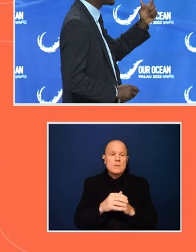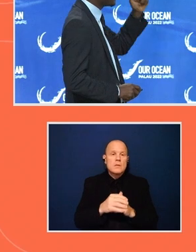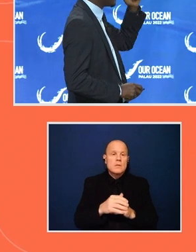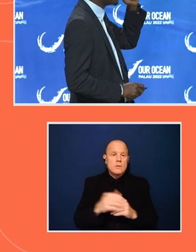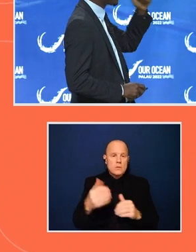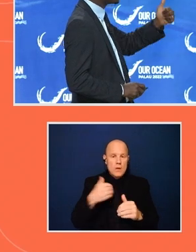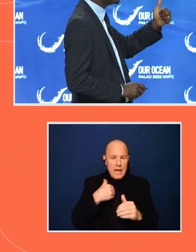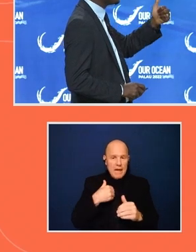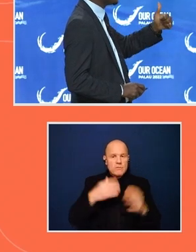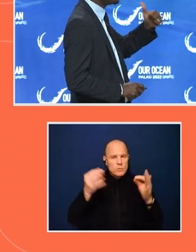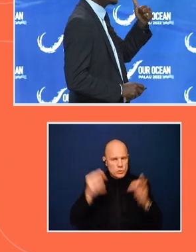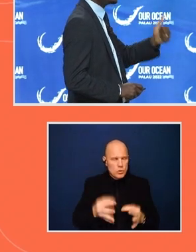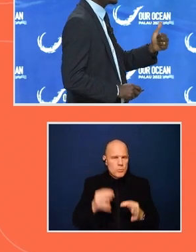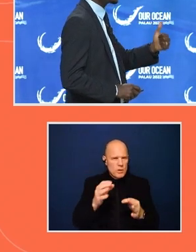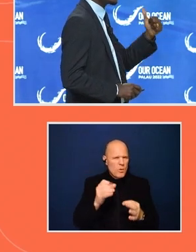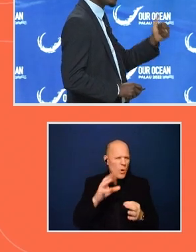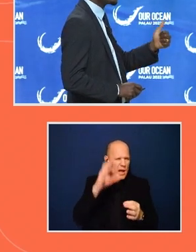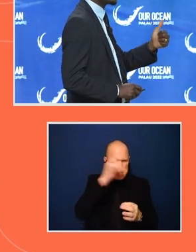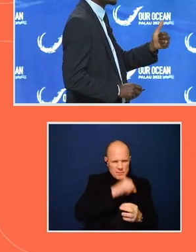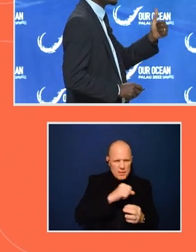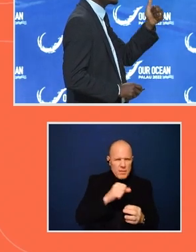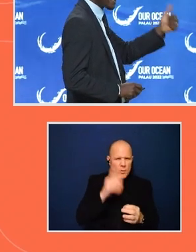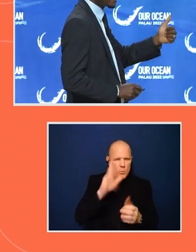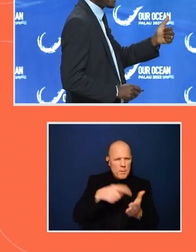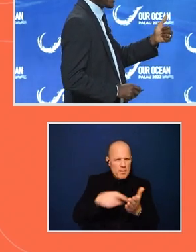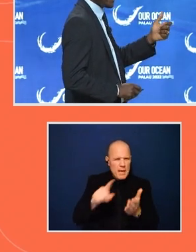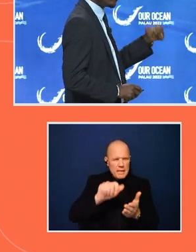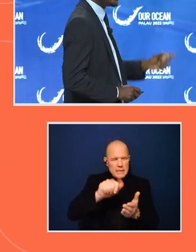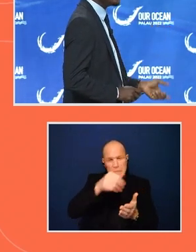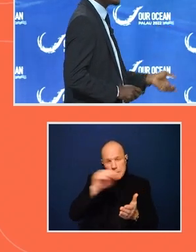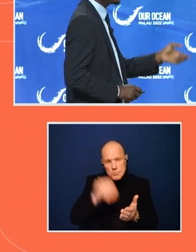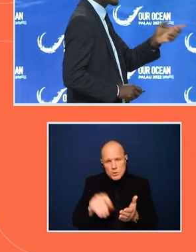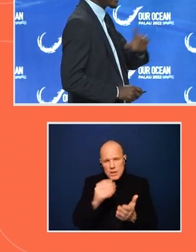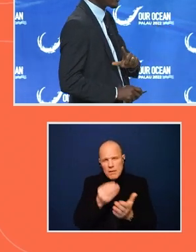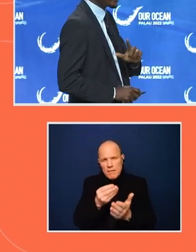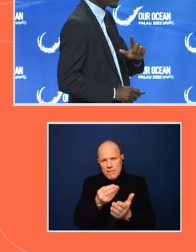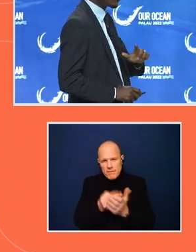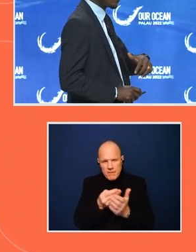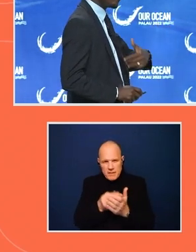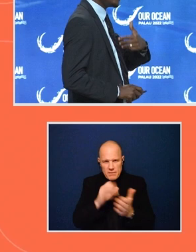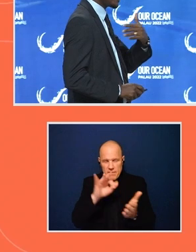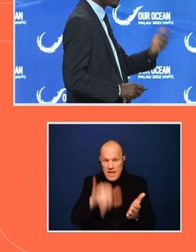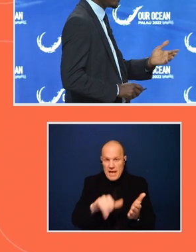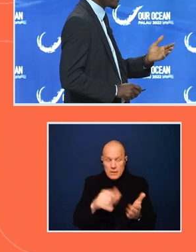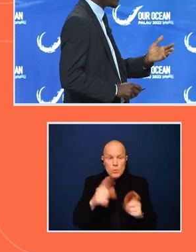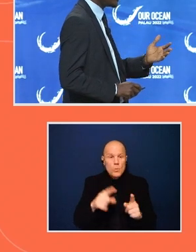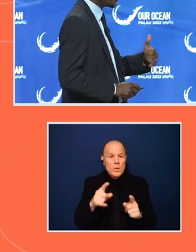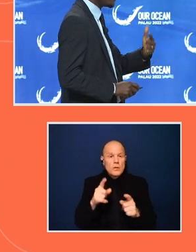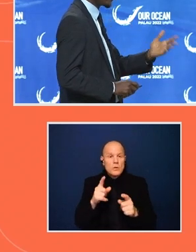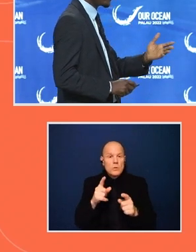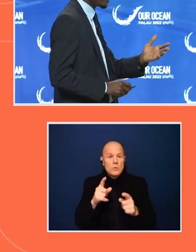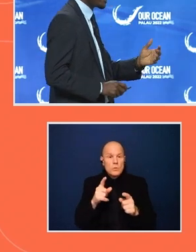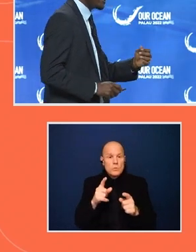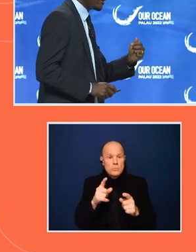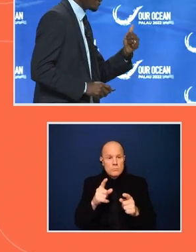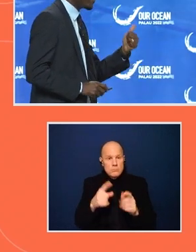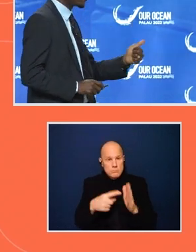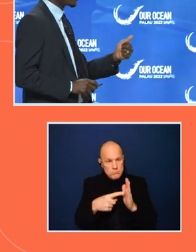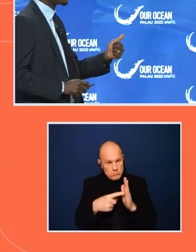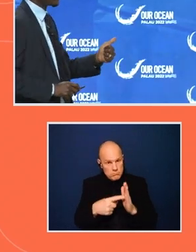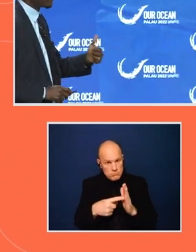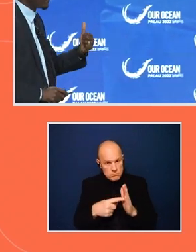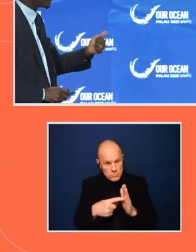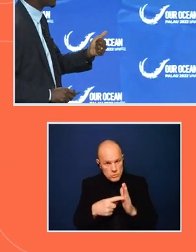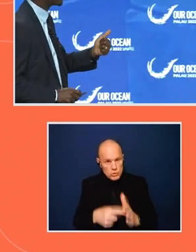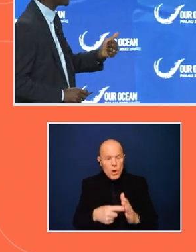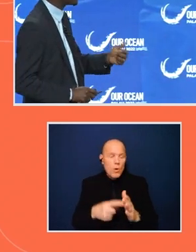estimate that, and you are going to be paying 10% upfront of that. And when you bring your cash to a show, maybe that has been validated or verified by